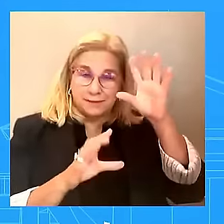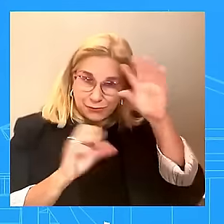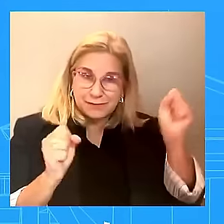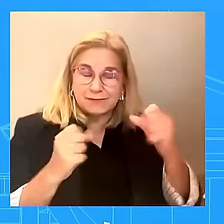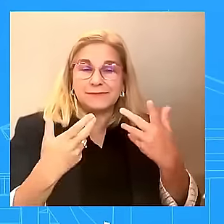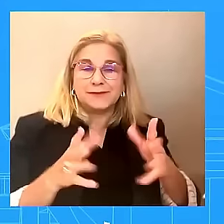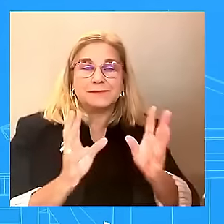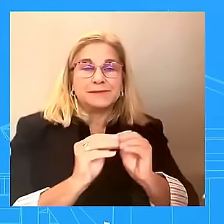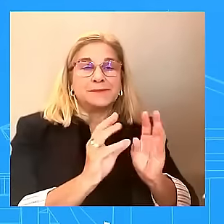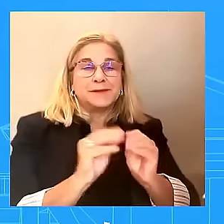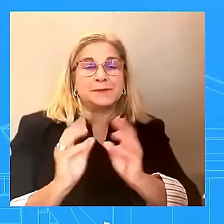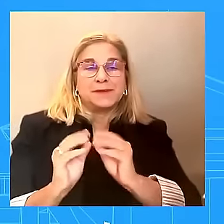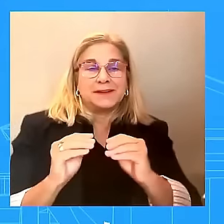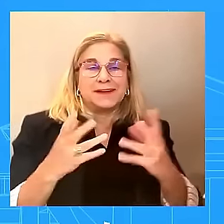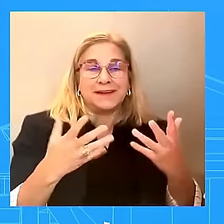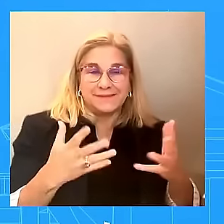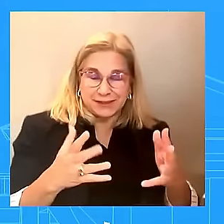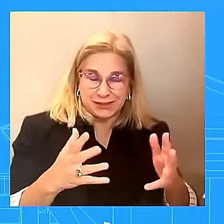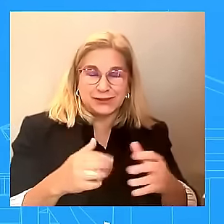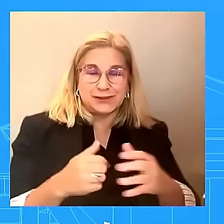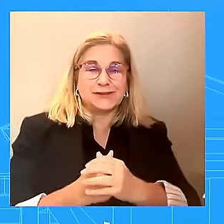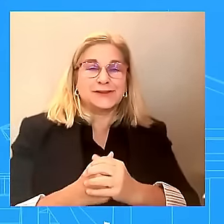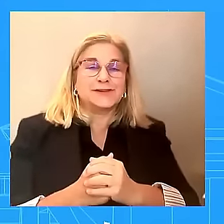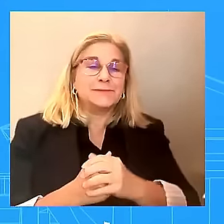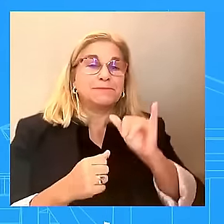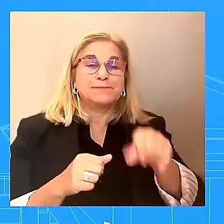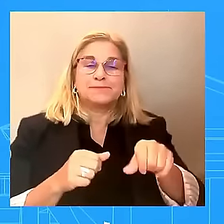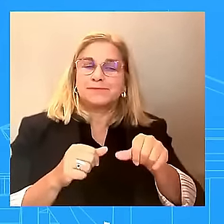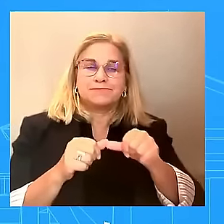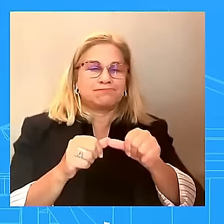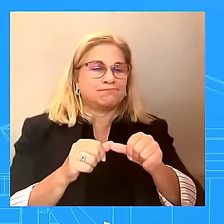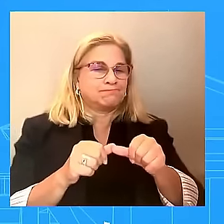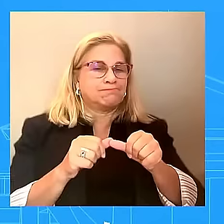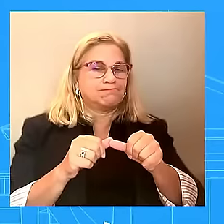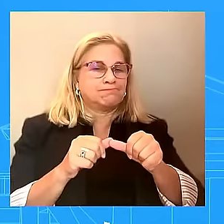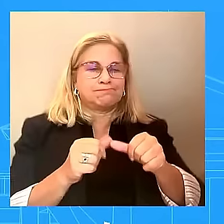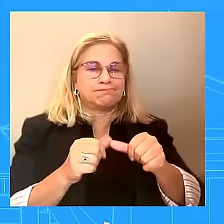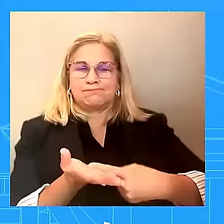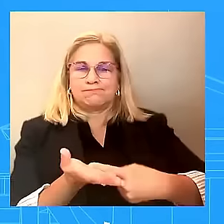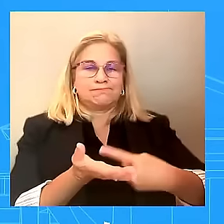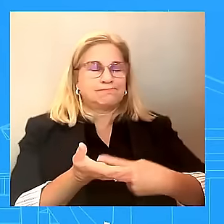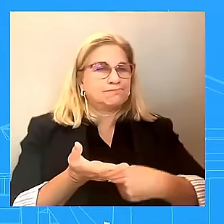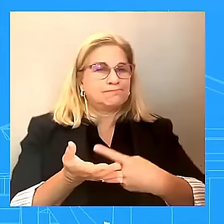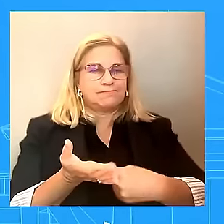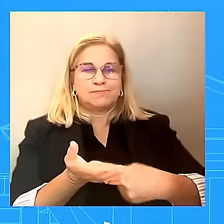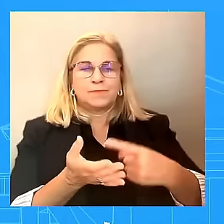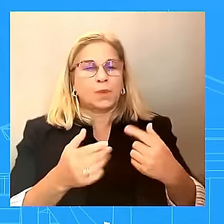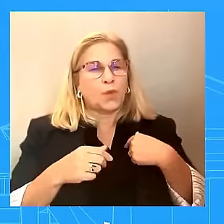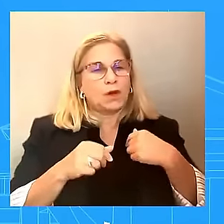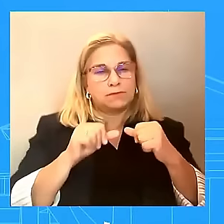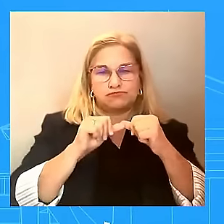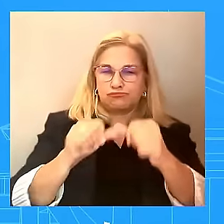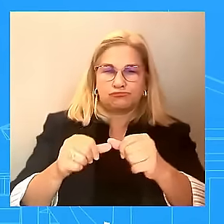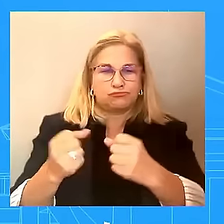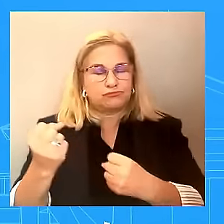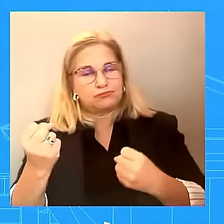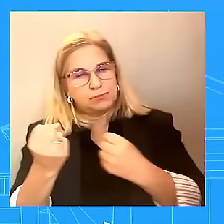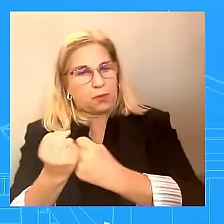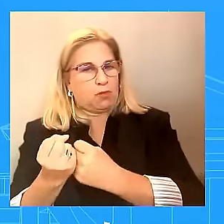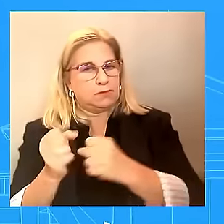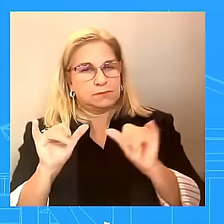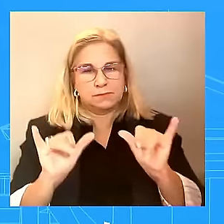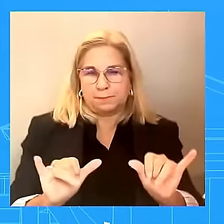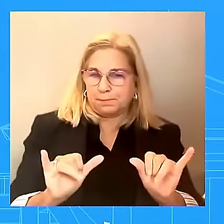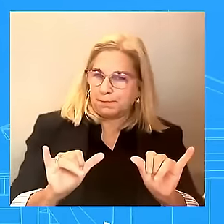that, a continuation of the support that you have seen from the United States and obviously what the President has been able to do